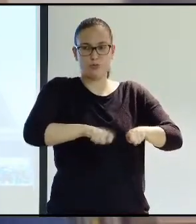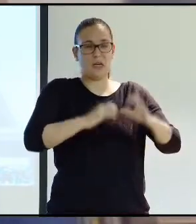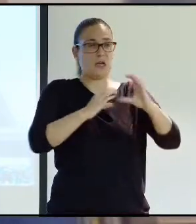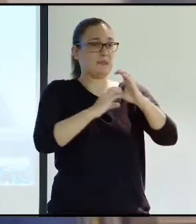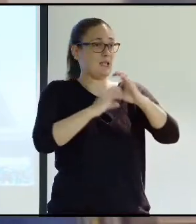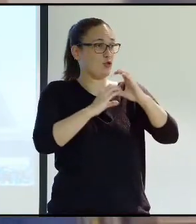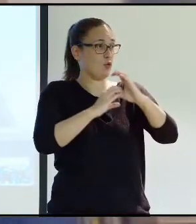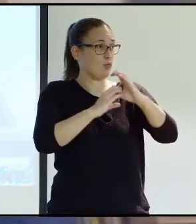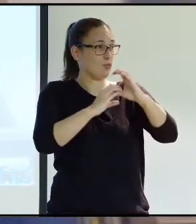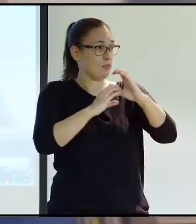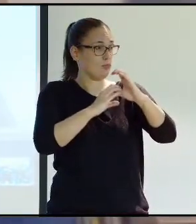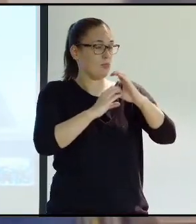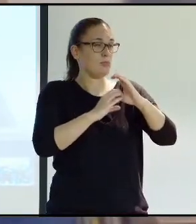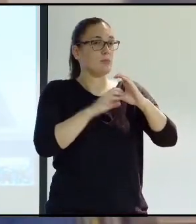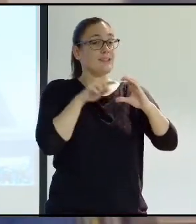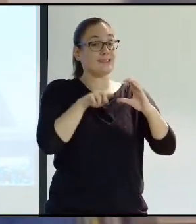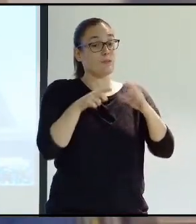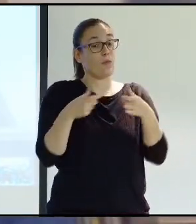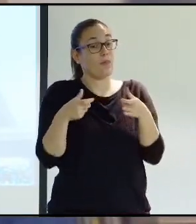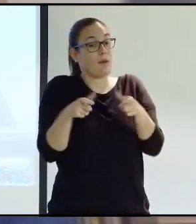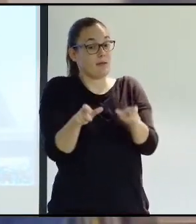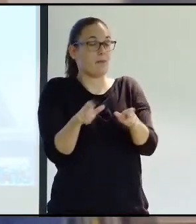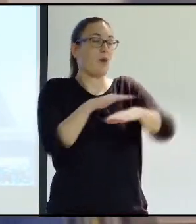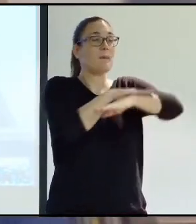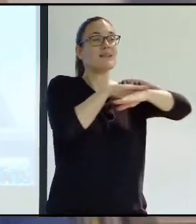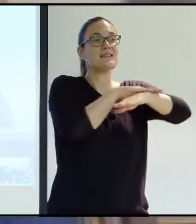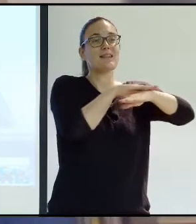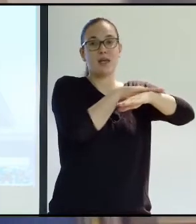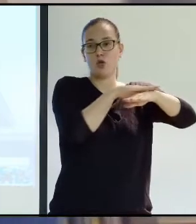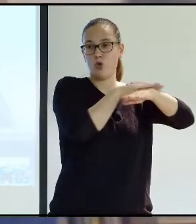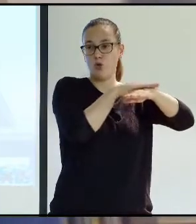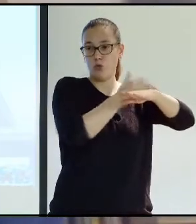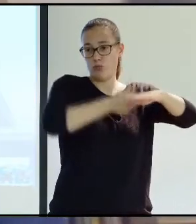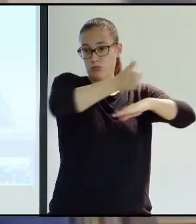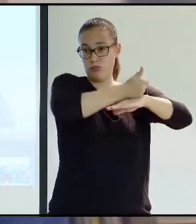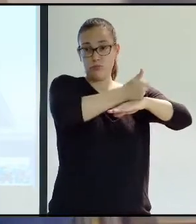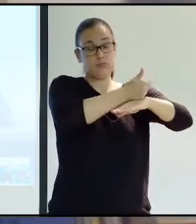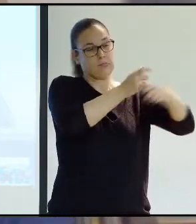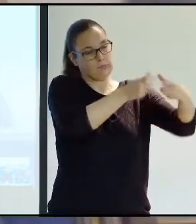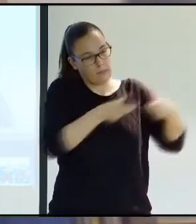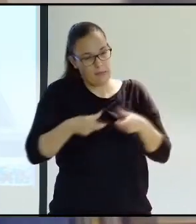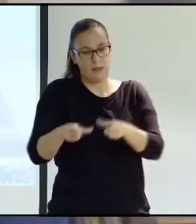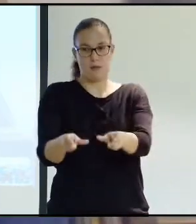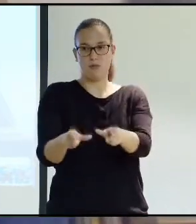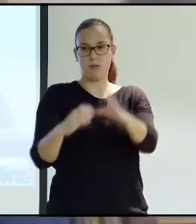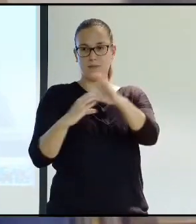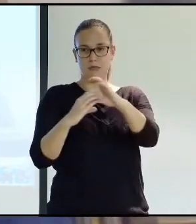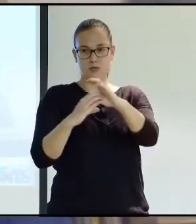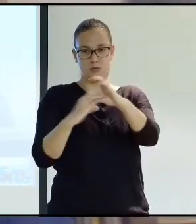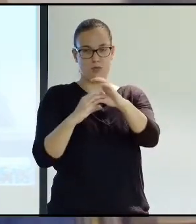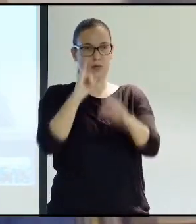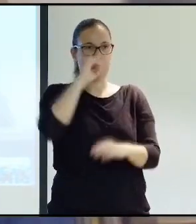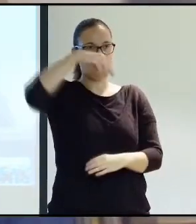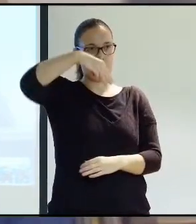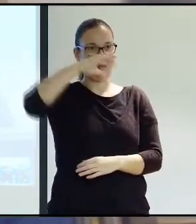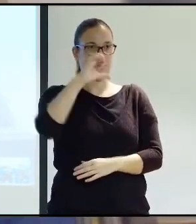sit-ins in the IMCERSO. The IMCERSO is the Department of the Minister,